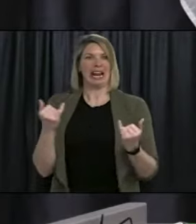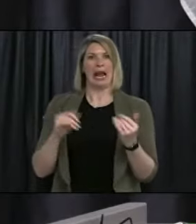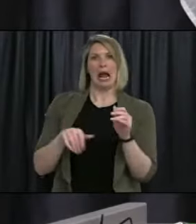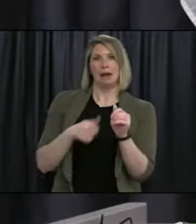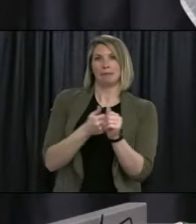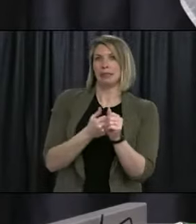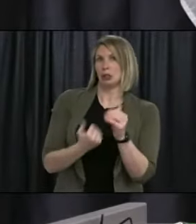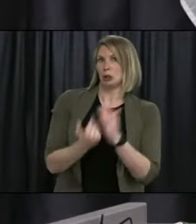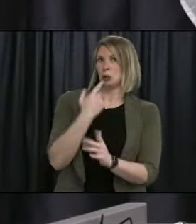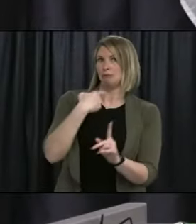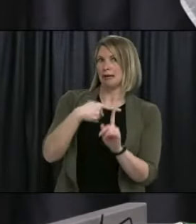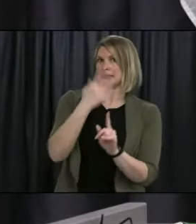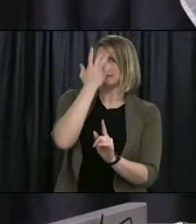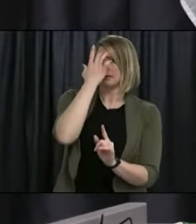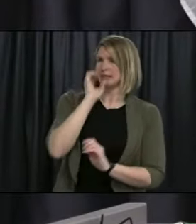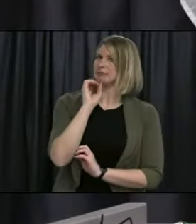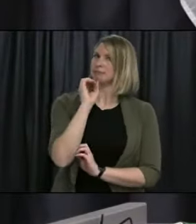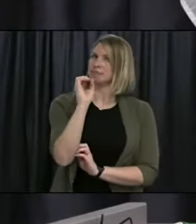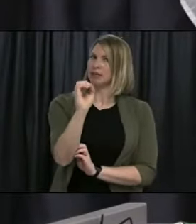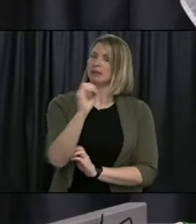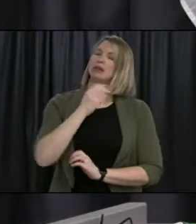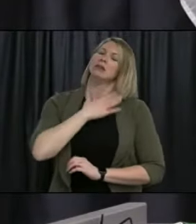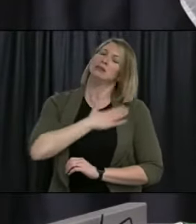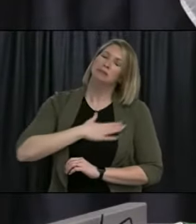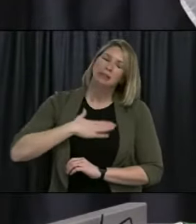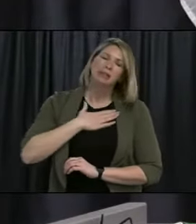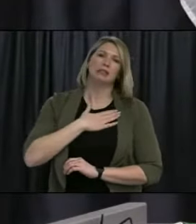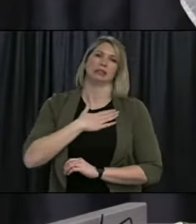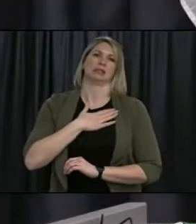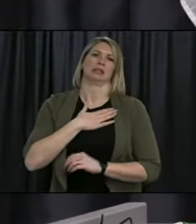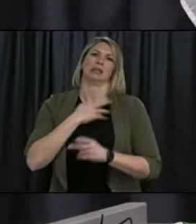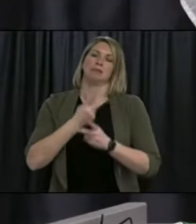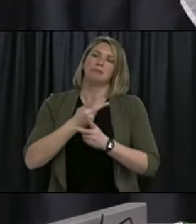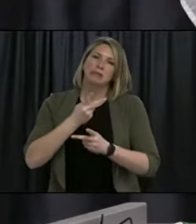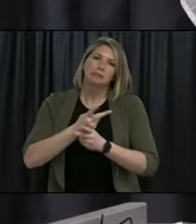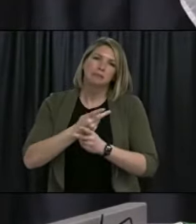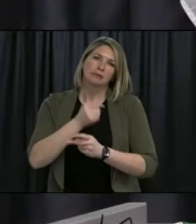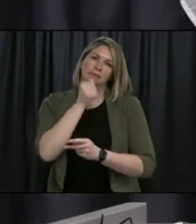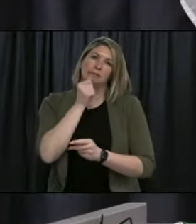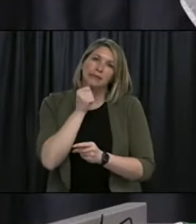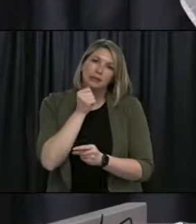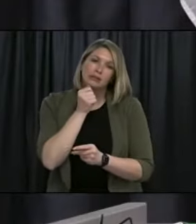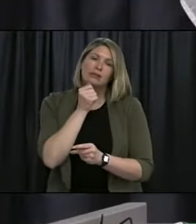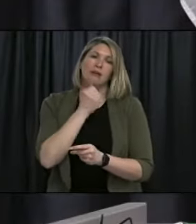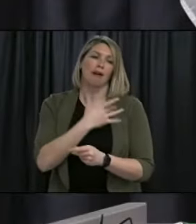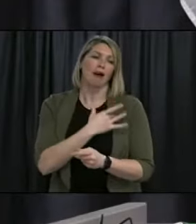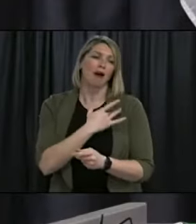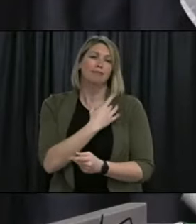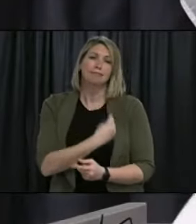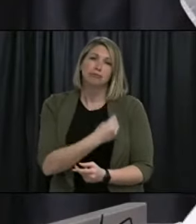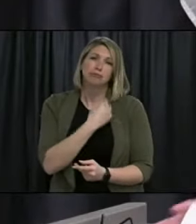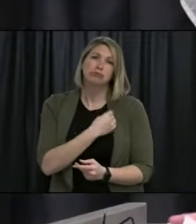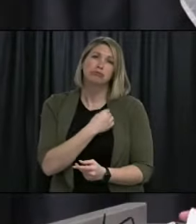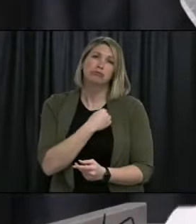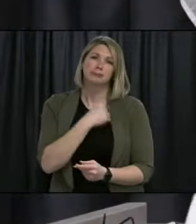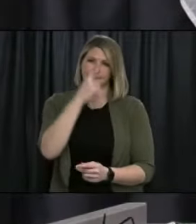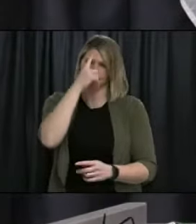prevent another outbreak. So please stay vigilant, be kind, and hold fast, Newfoundland and Labrador. Thank you.